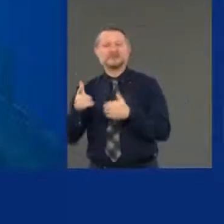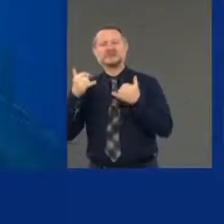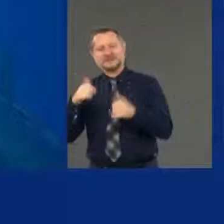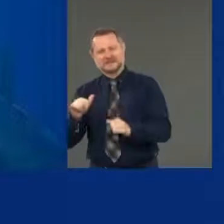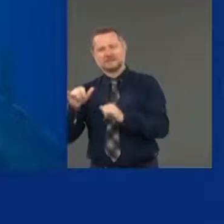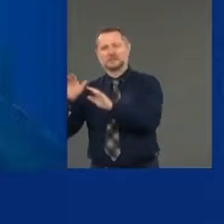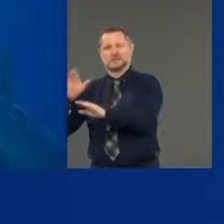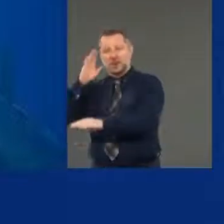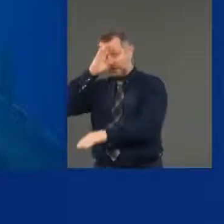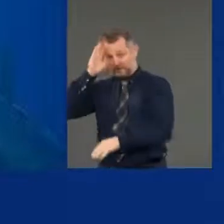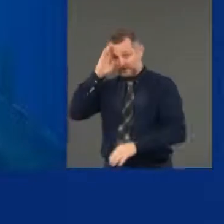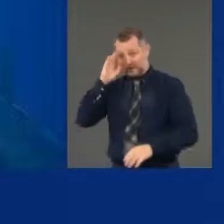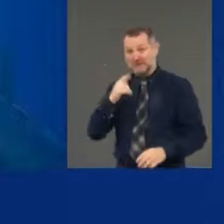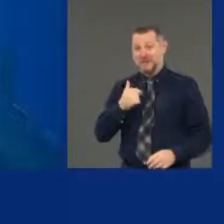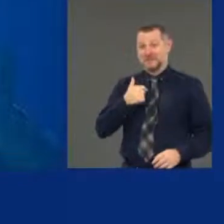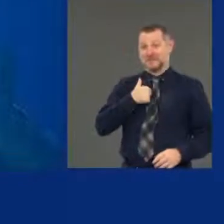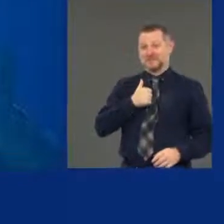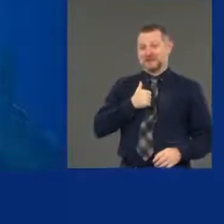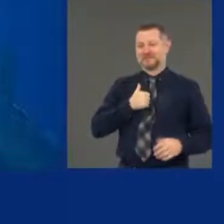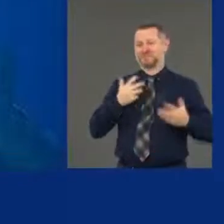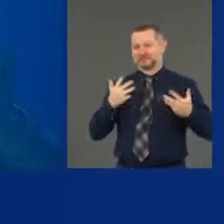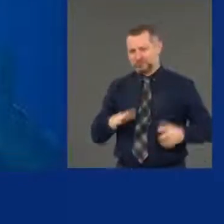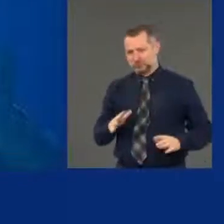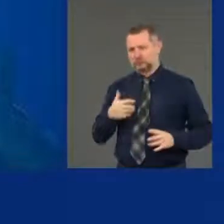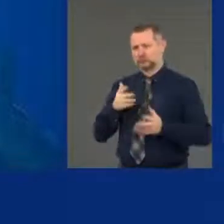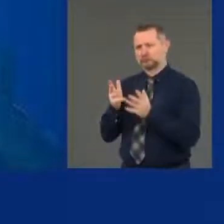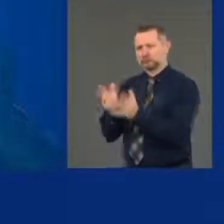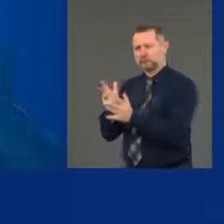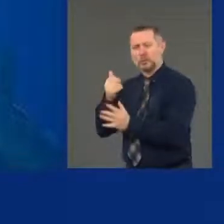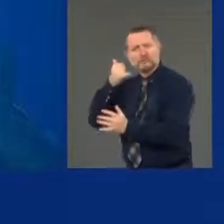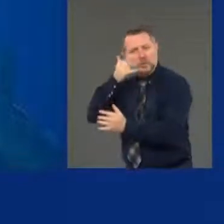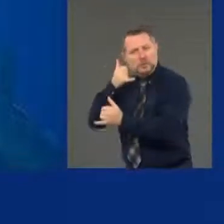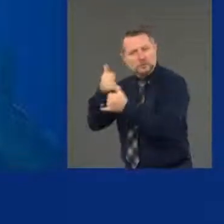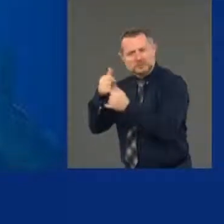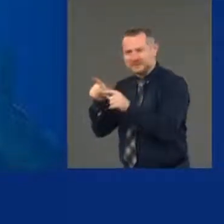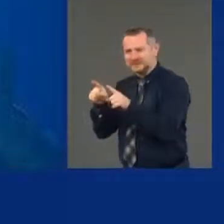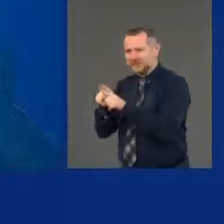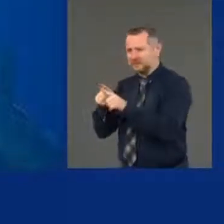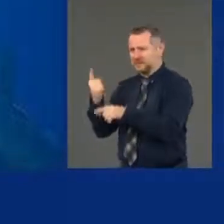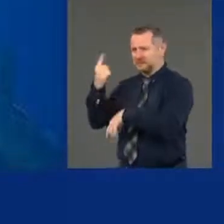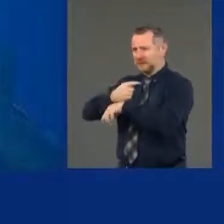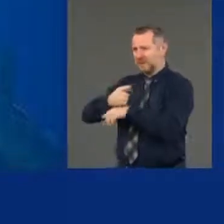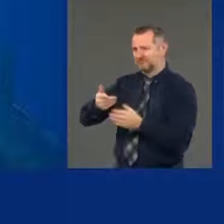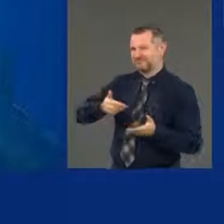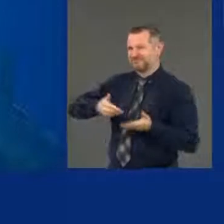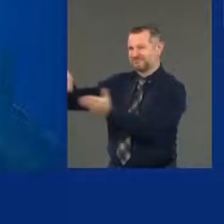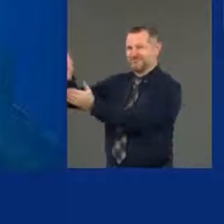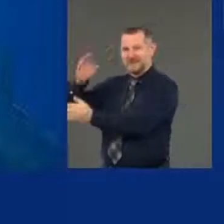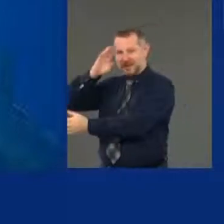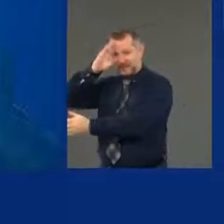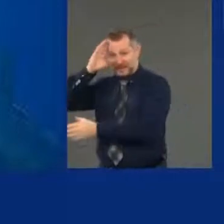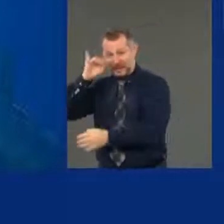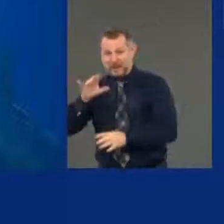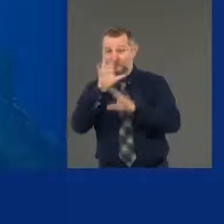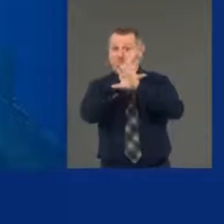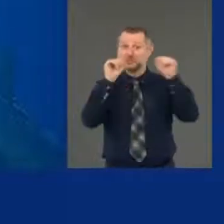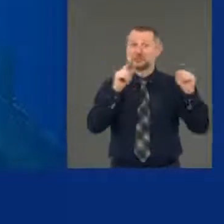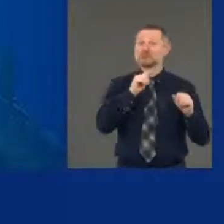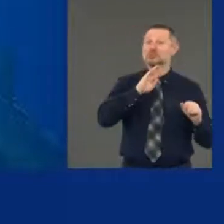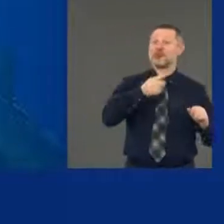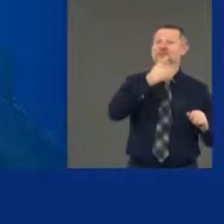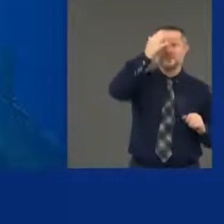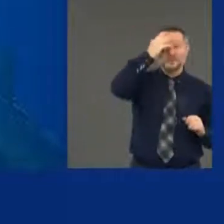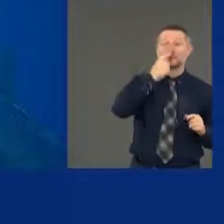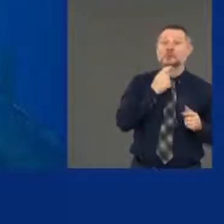spoke to him the day he was brought into the hospital. The president tweets that